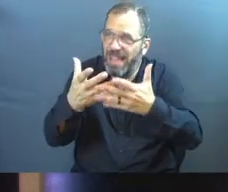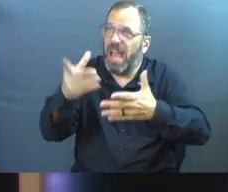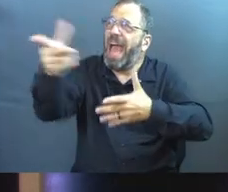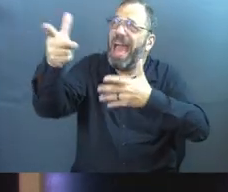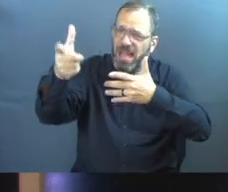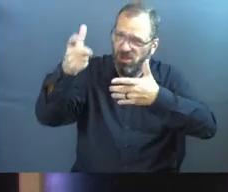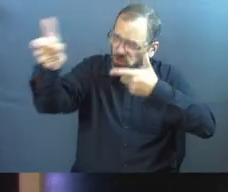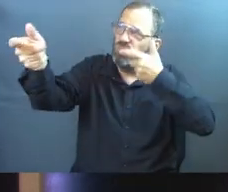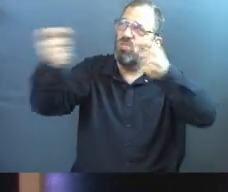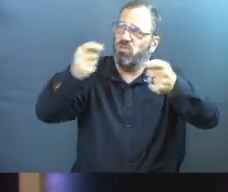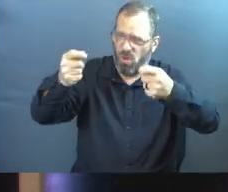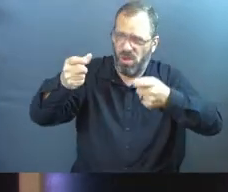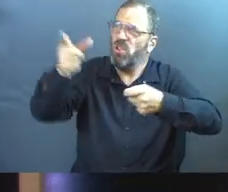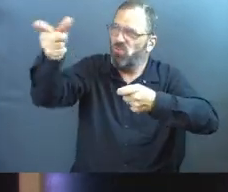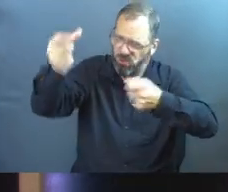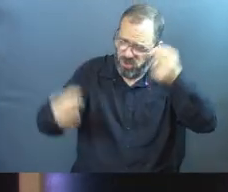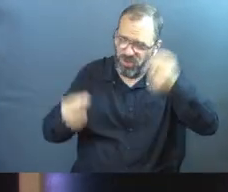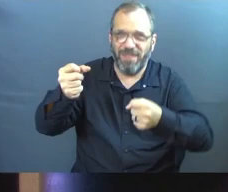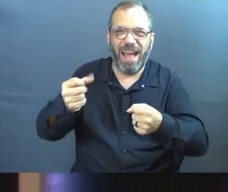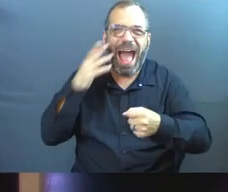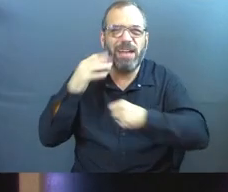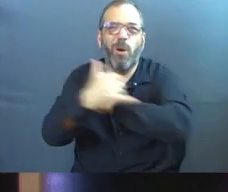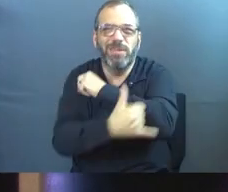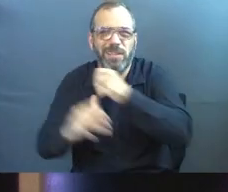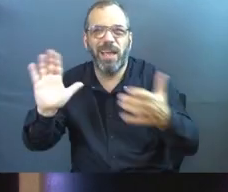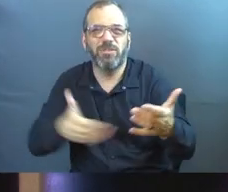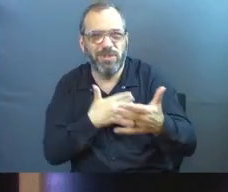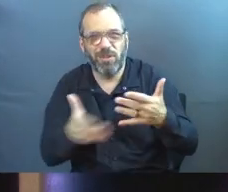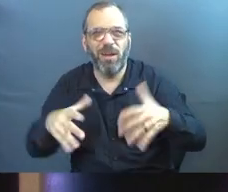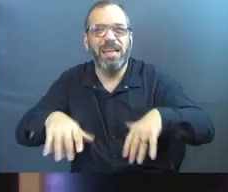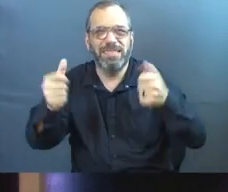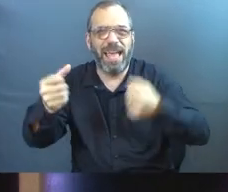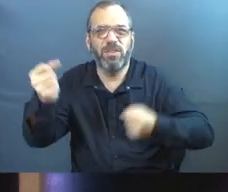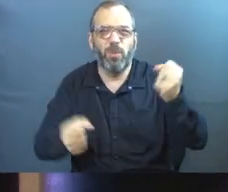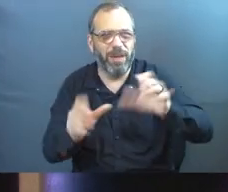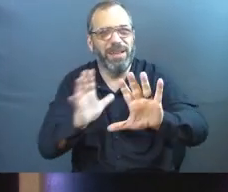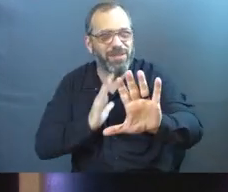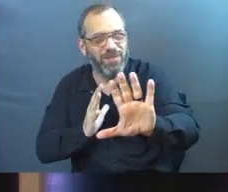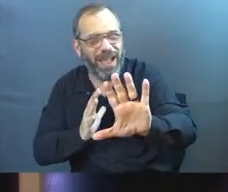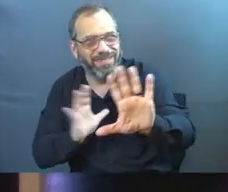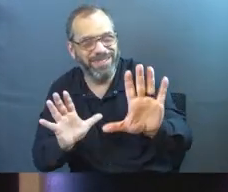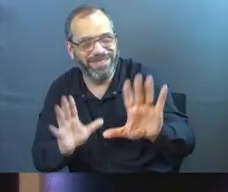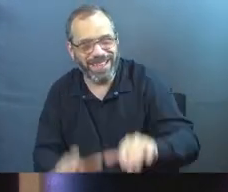the wheel, Jesus. I know it's a country song. Move on. It's okay.